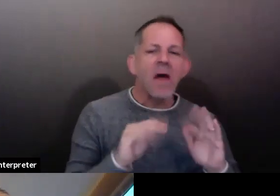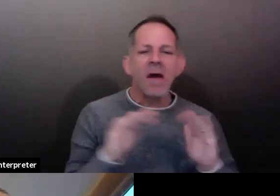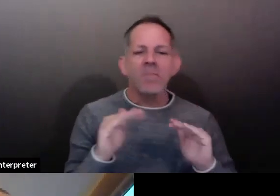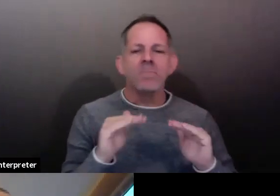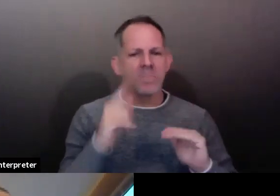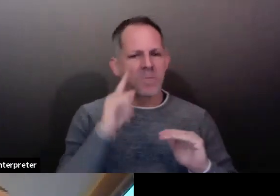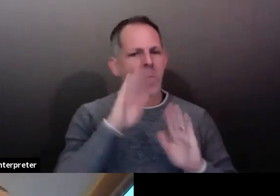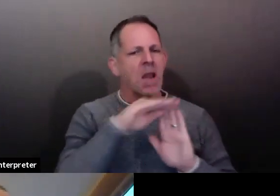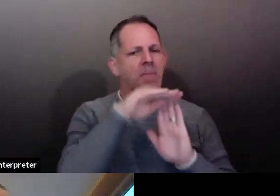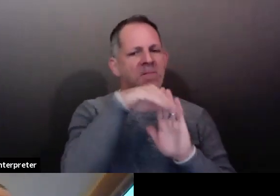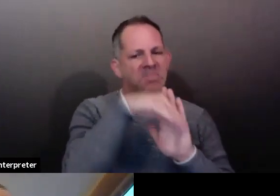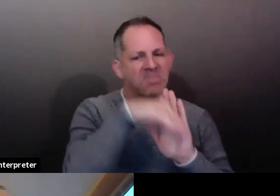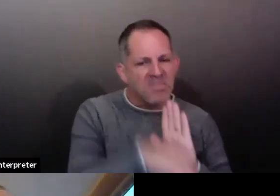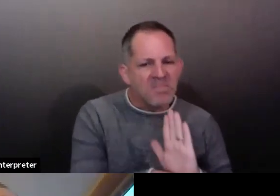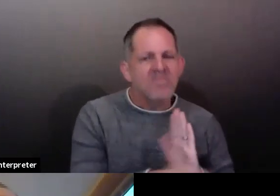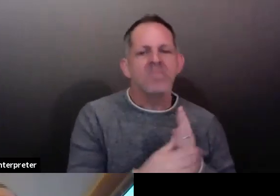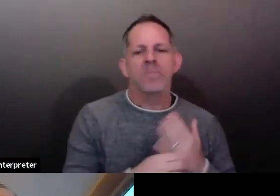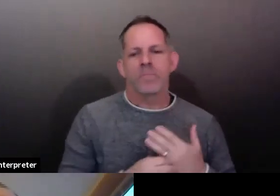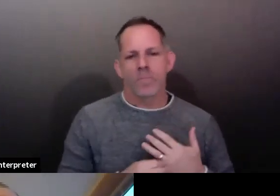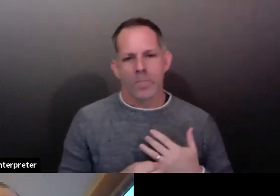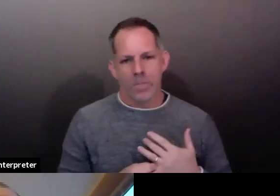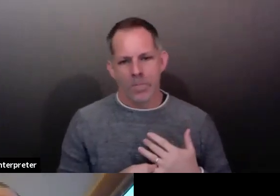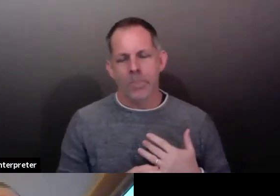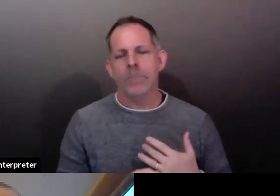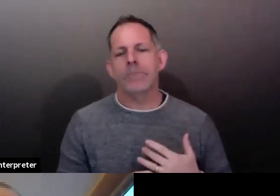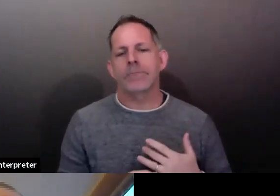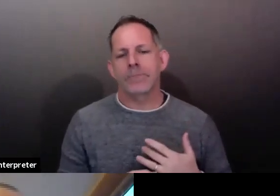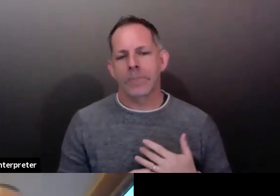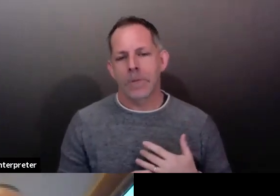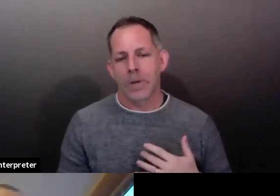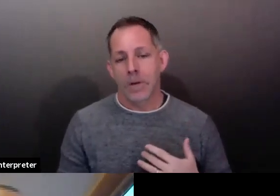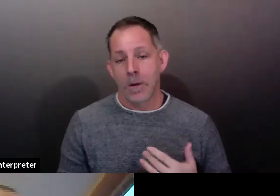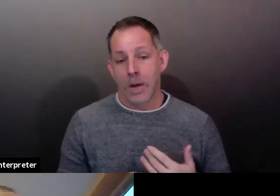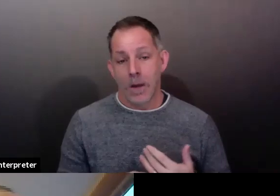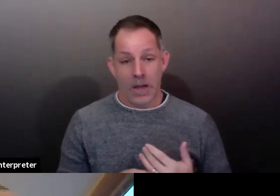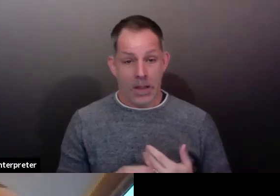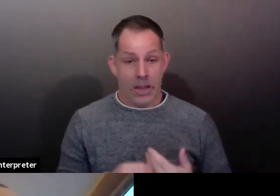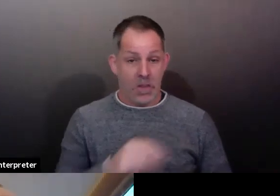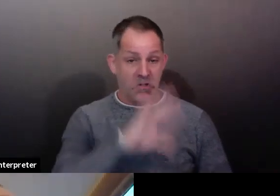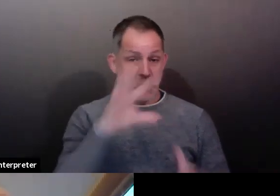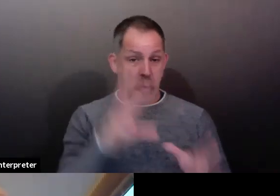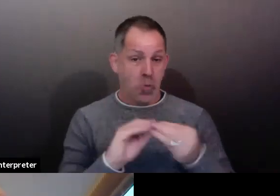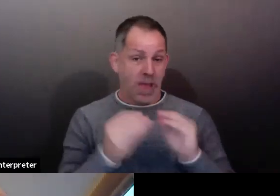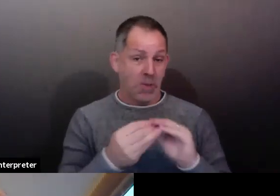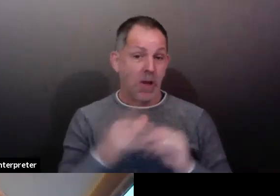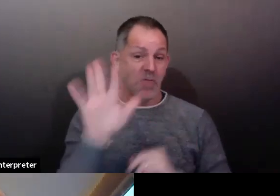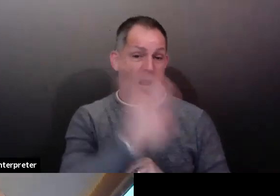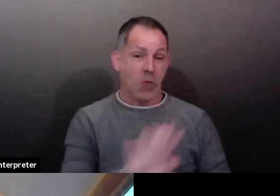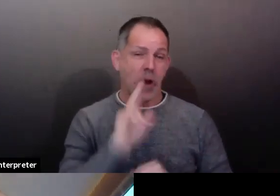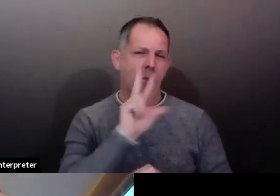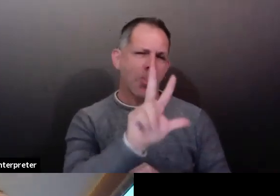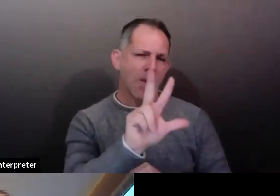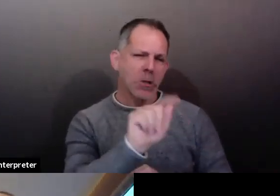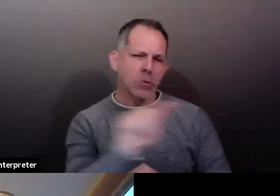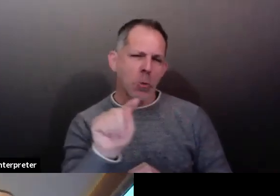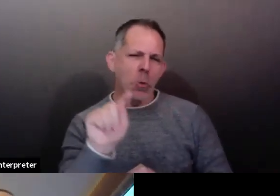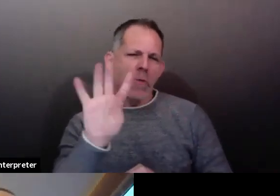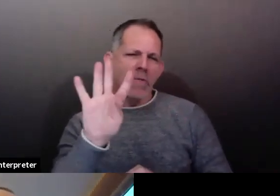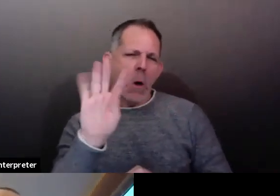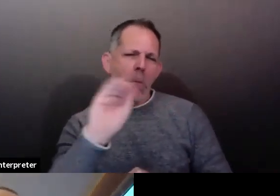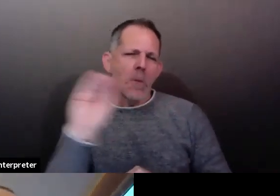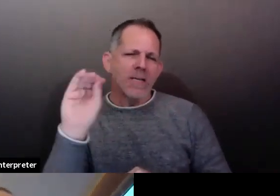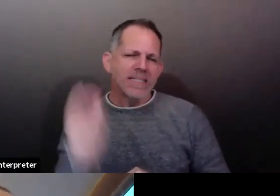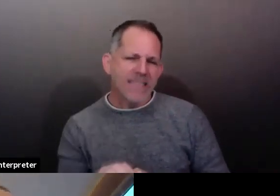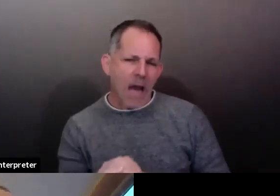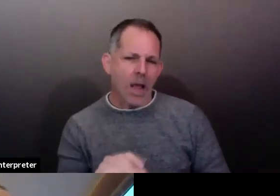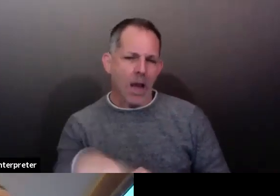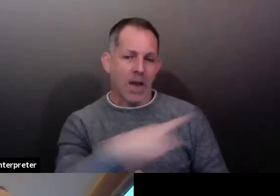So that's overall, that's about three to four percent of hospital beds in Snohomish County below the threshold of